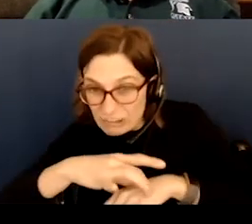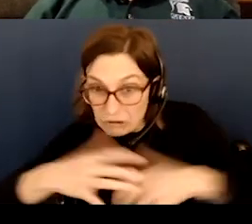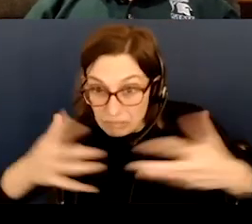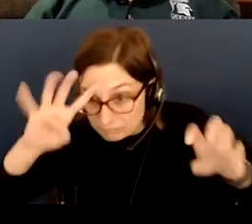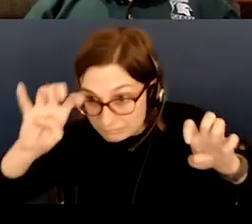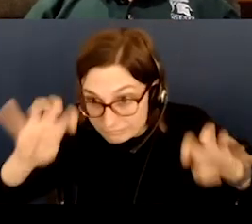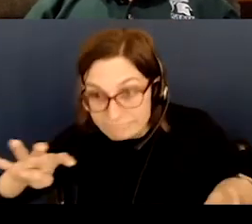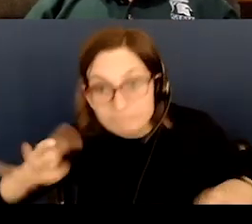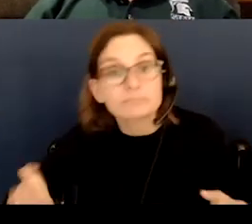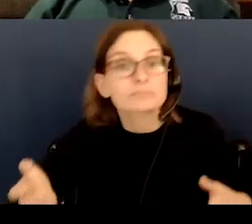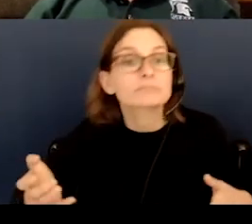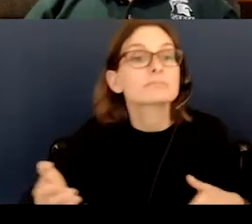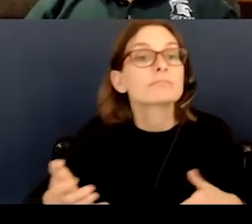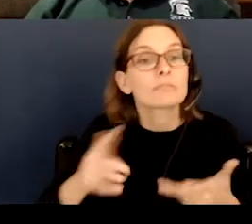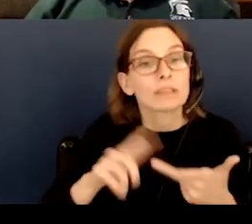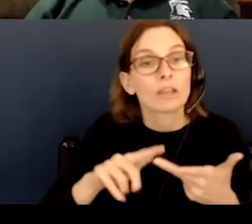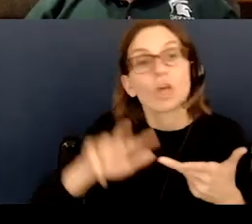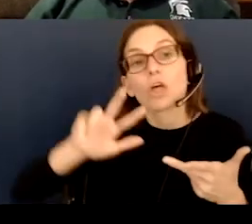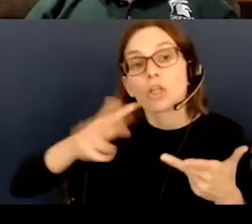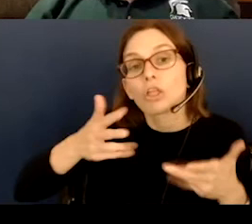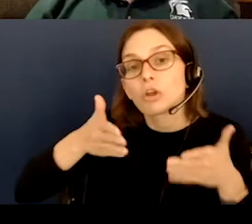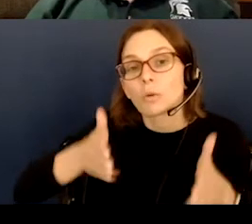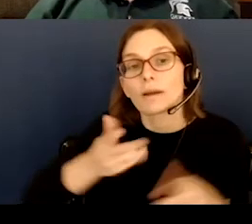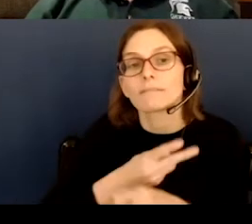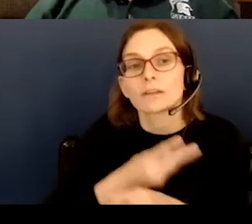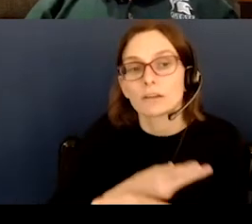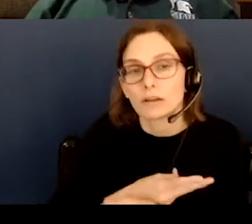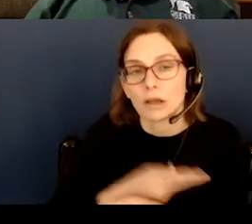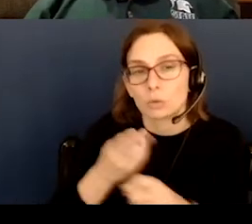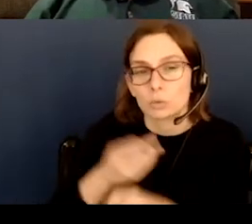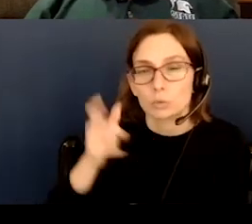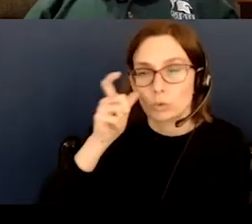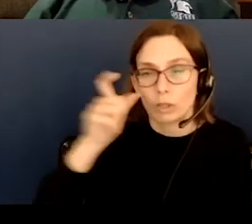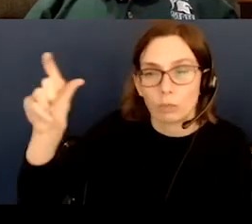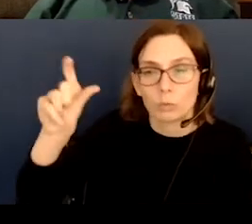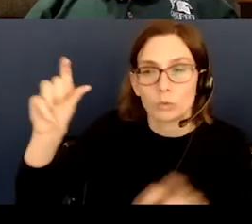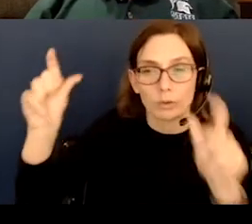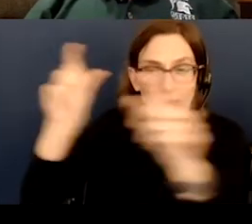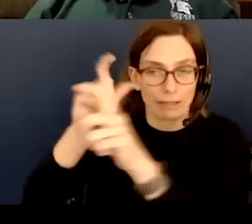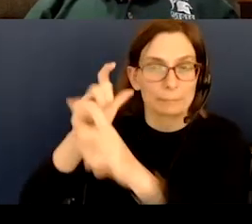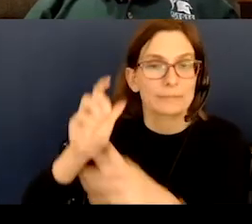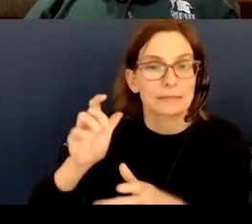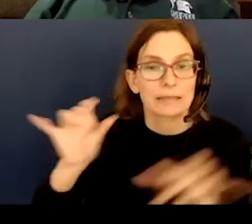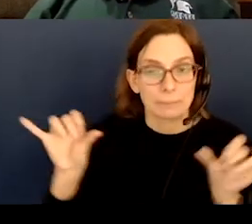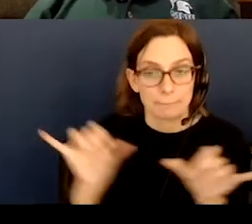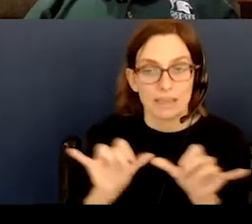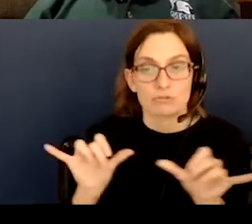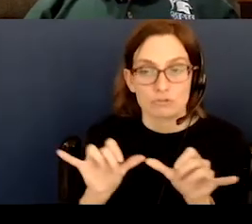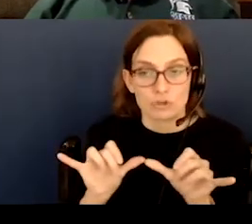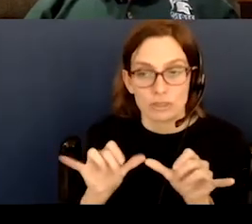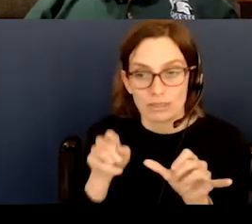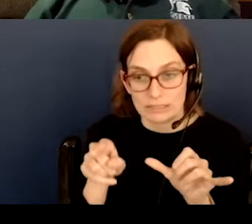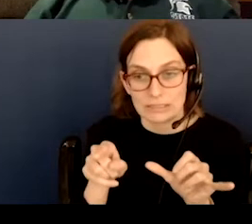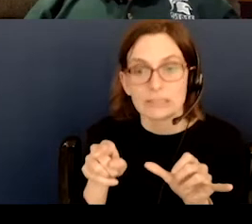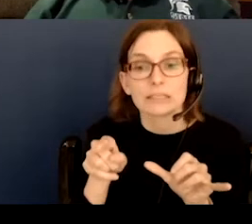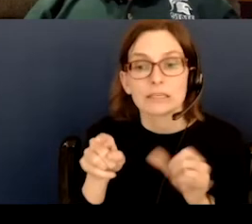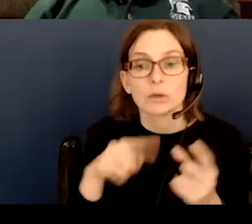And I want to talk about the third way he did it. He also used the lunar eclipse, and he measured this. As the moon is